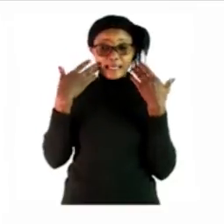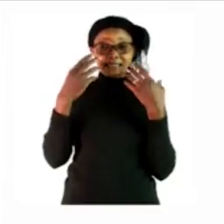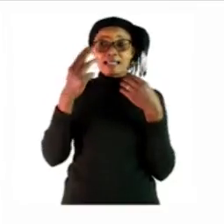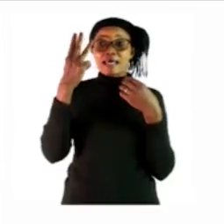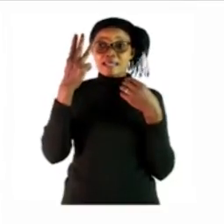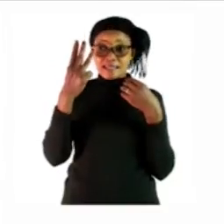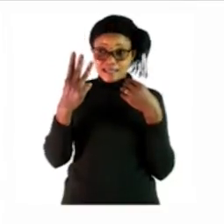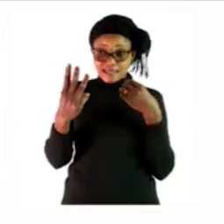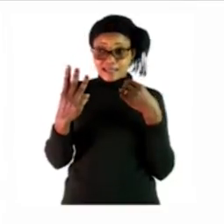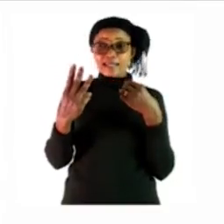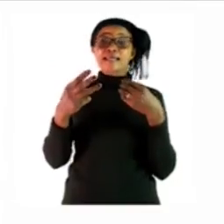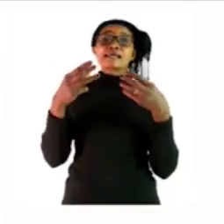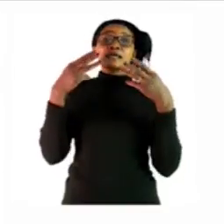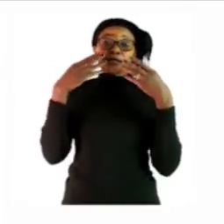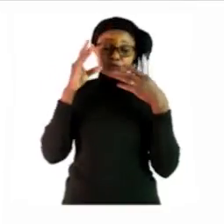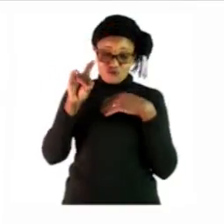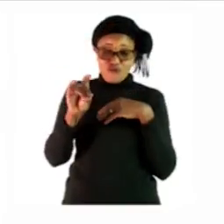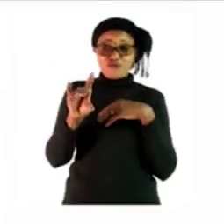three dogs